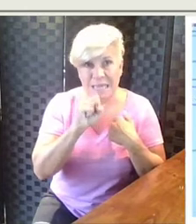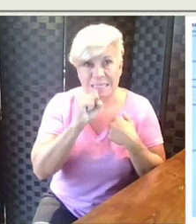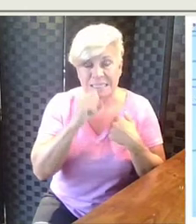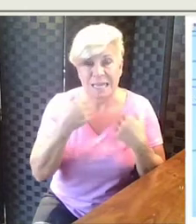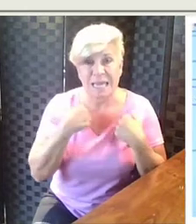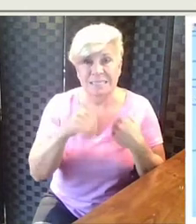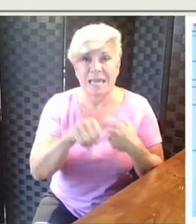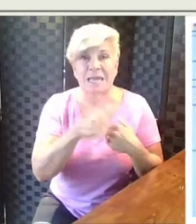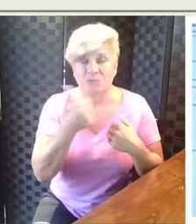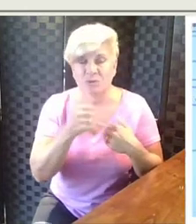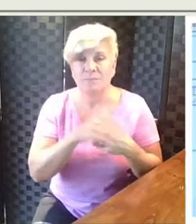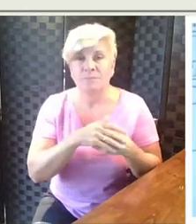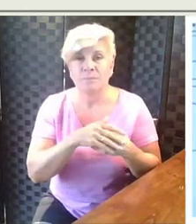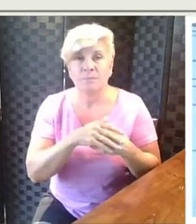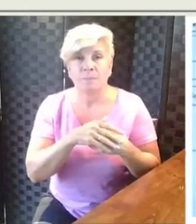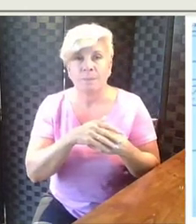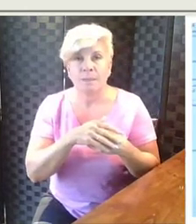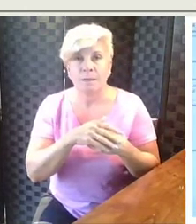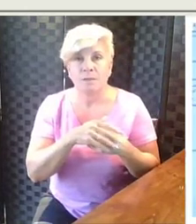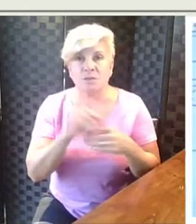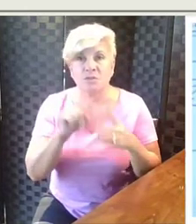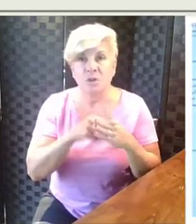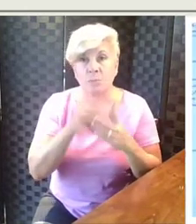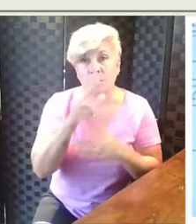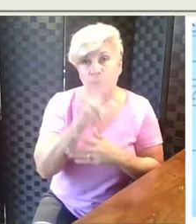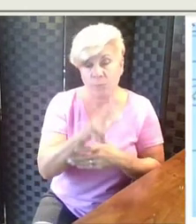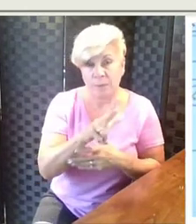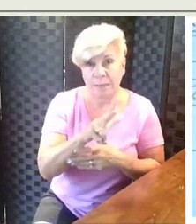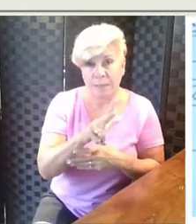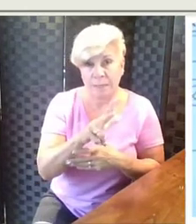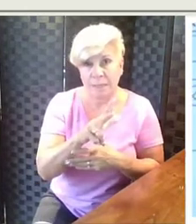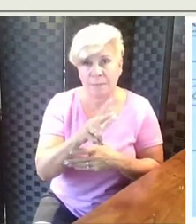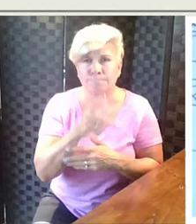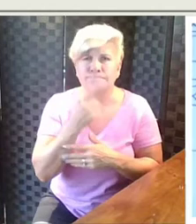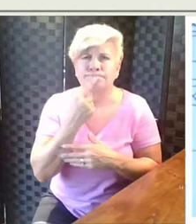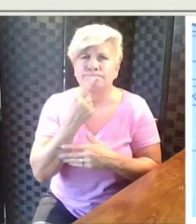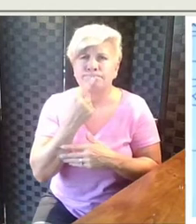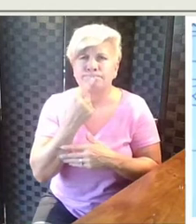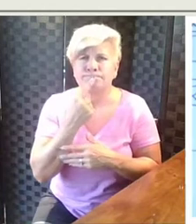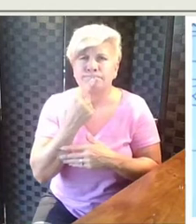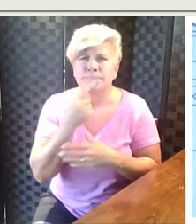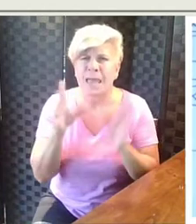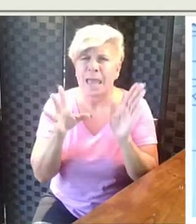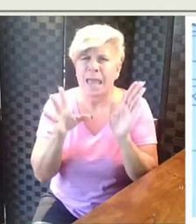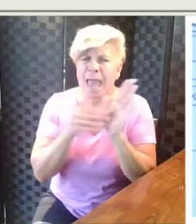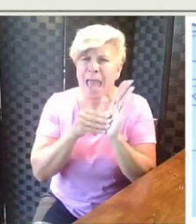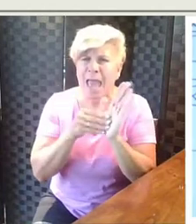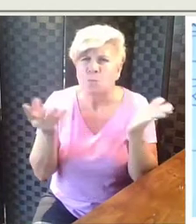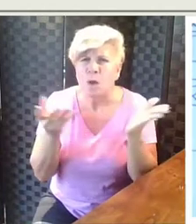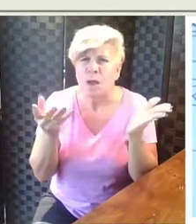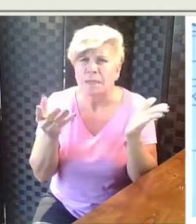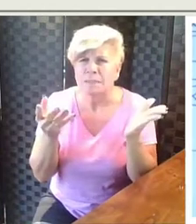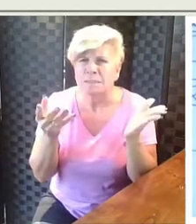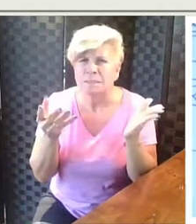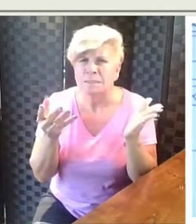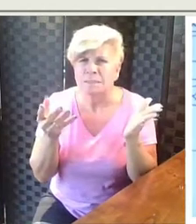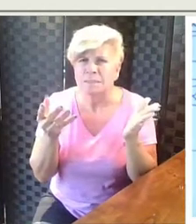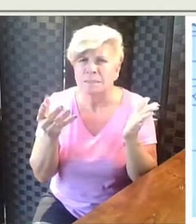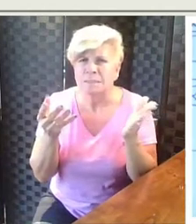but Sandy has extra. So we could start with our three and say, hmm, what do I need to add to the three